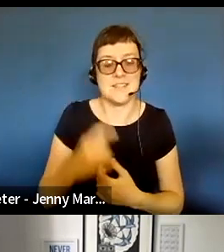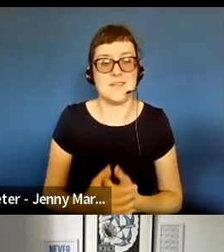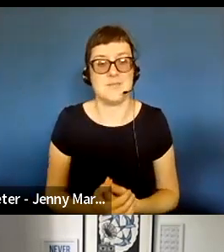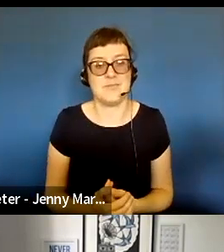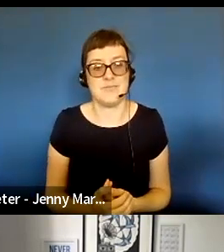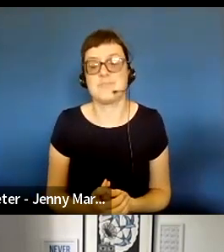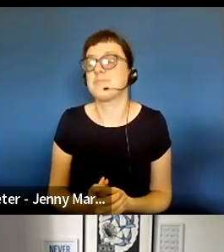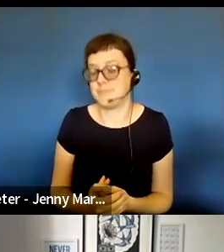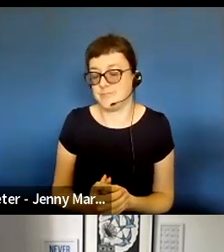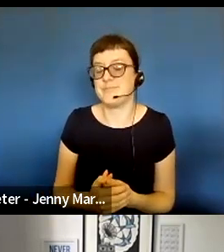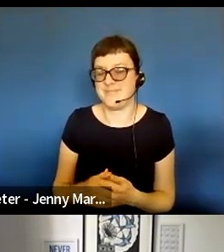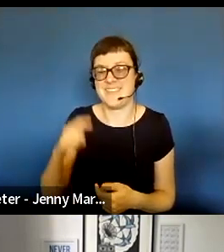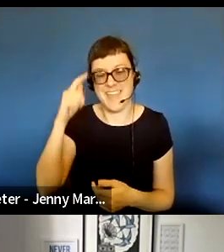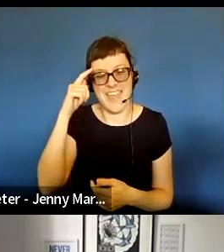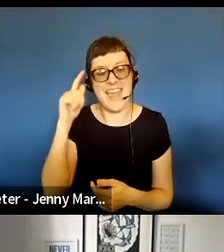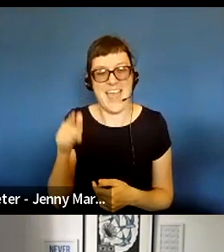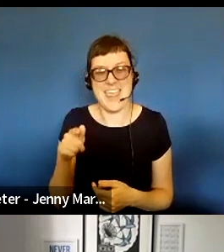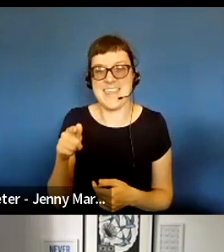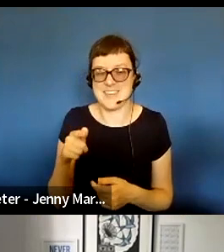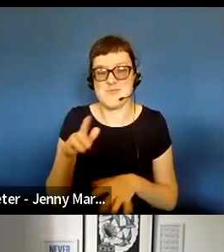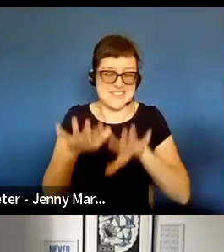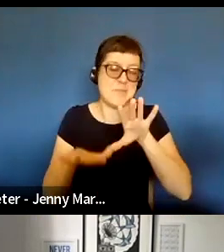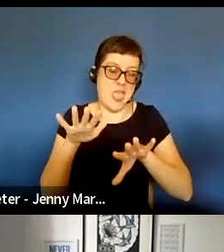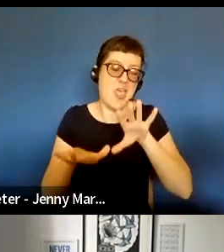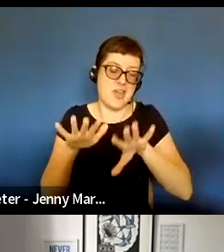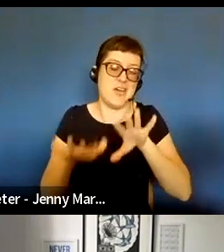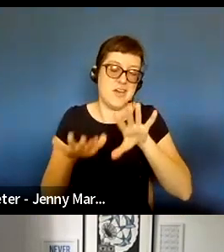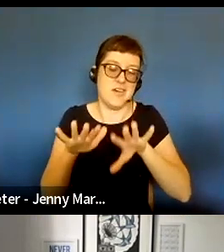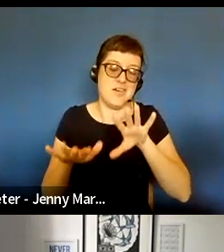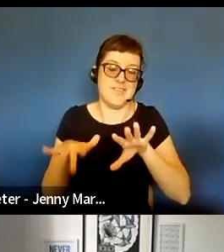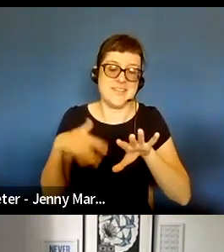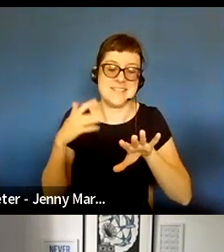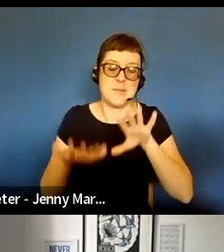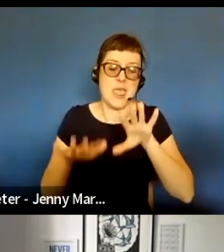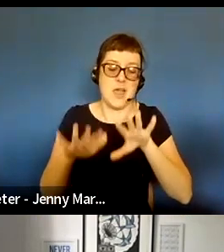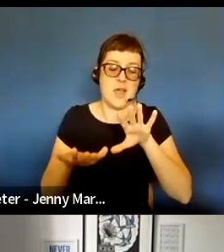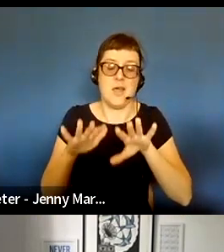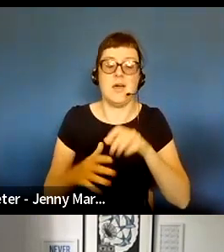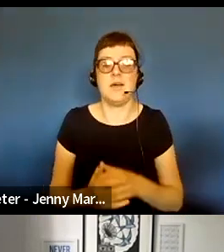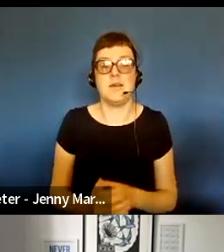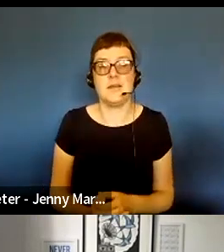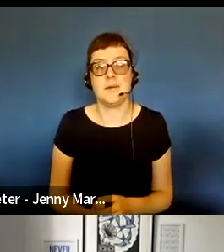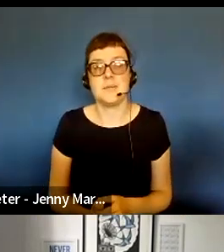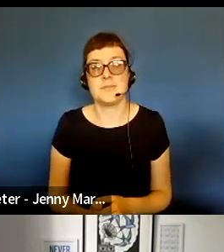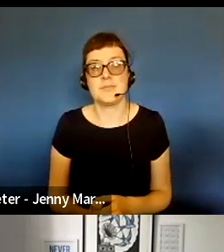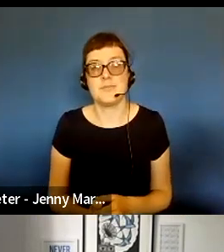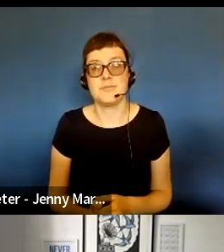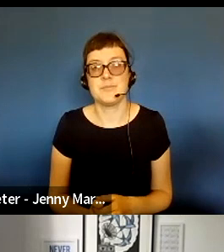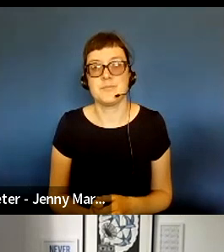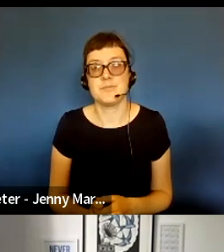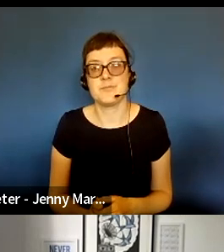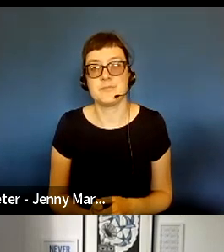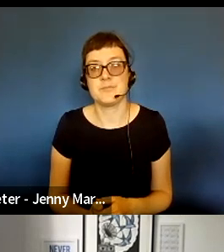Yeah, I think I'm good to echo a lot of what's just been said, actually, but I think when